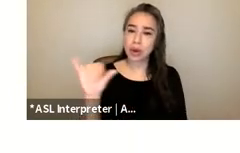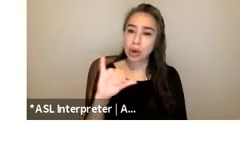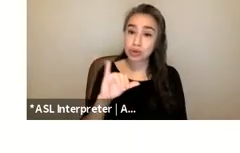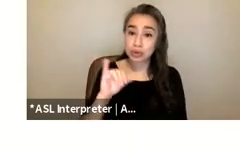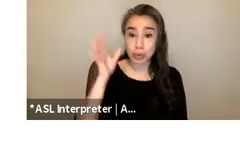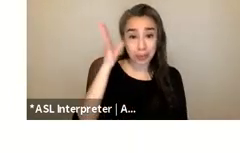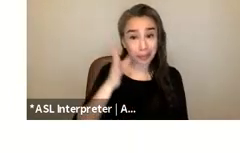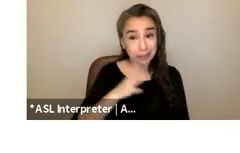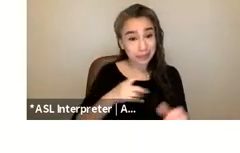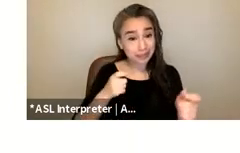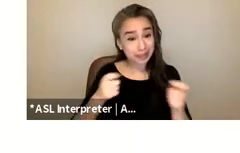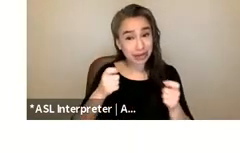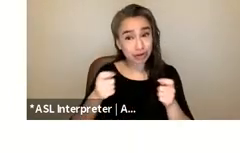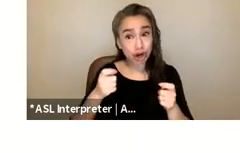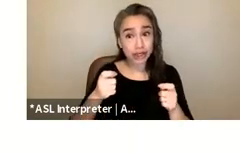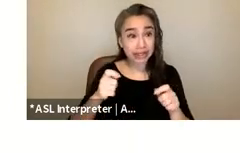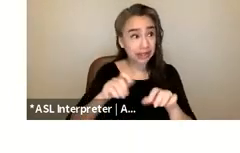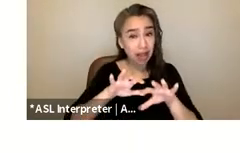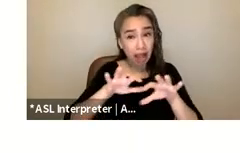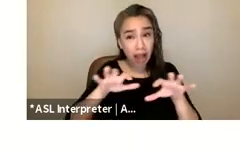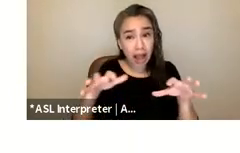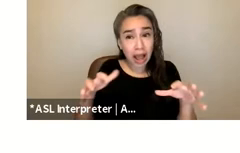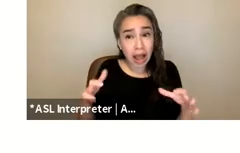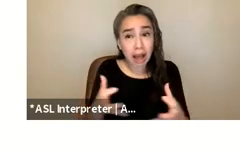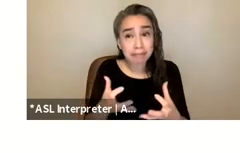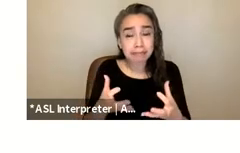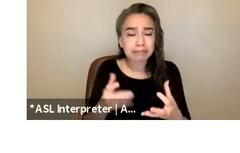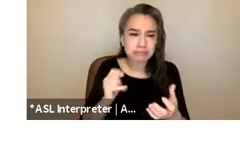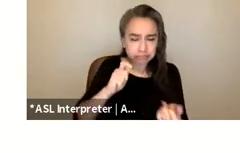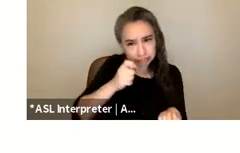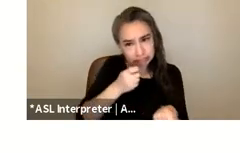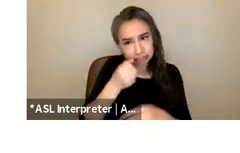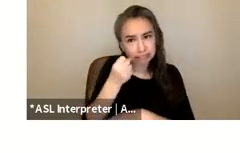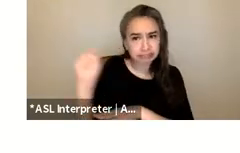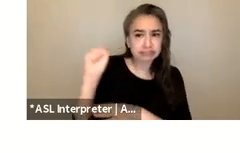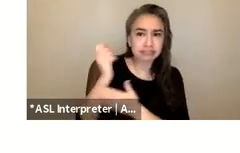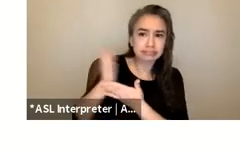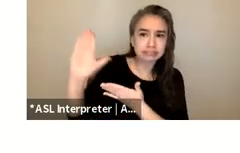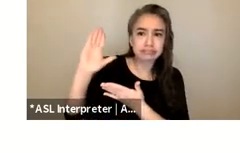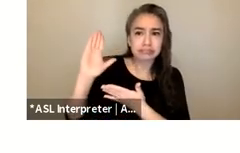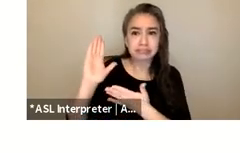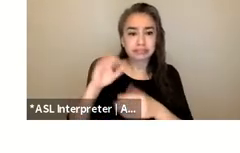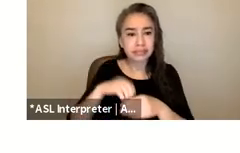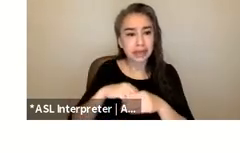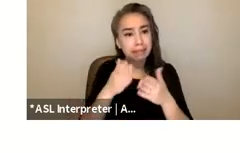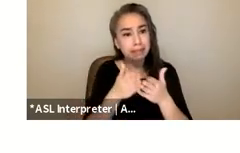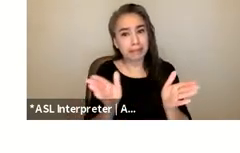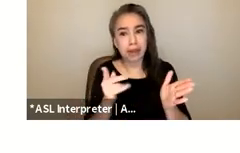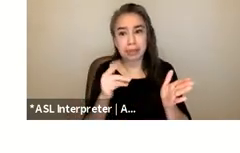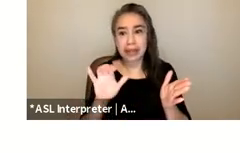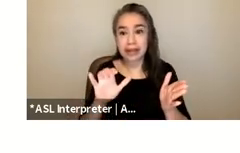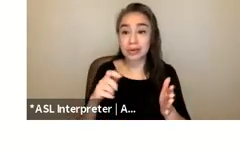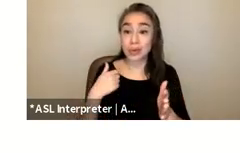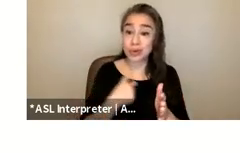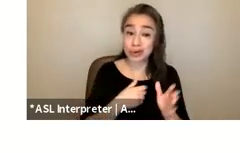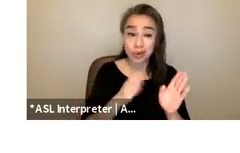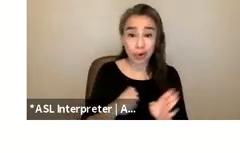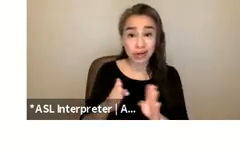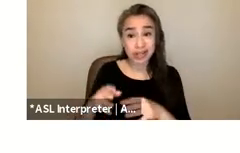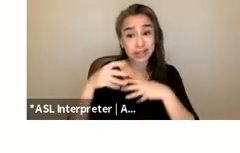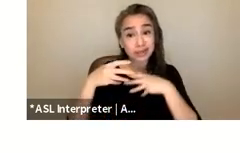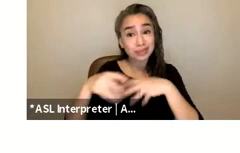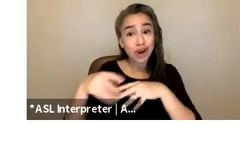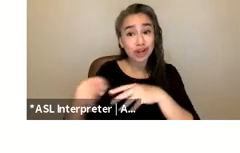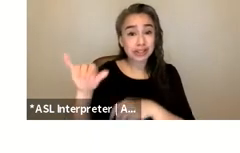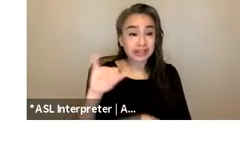in all of its forms within the public sphere so we were organizing marches like take back the night as early as 1975 to